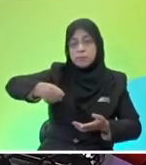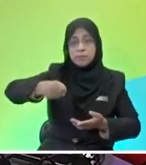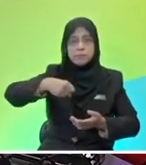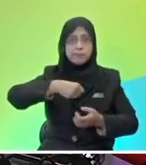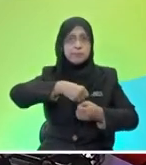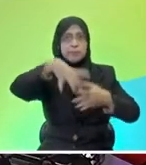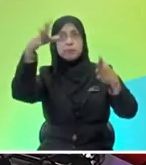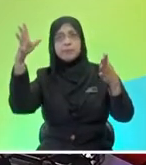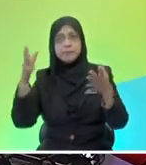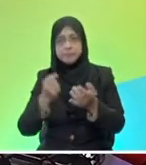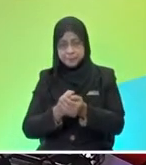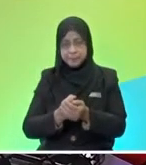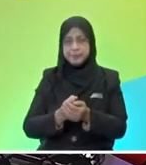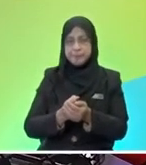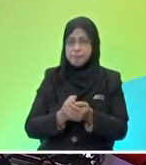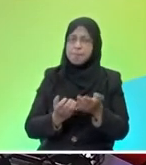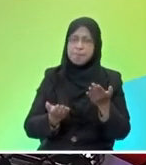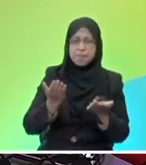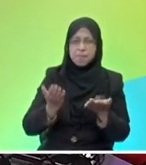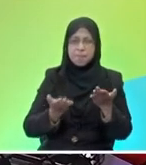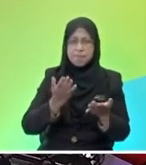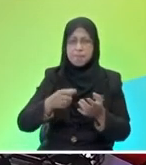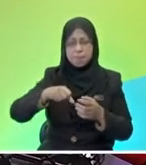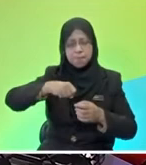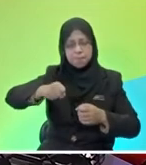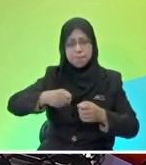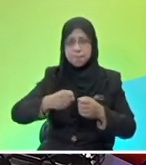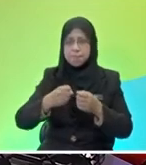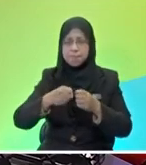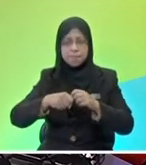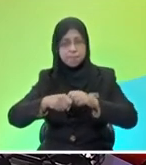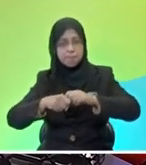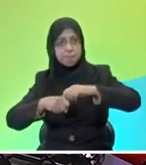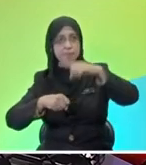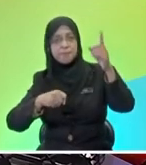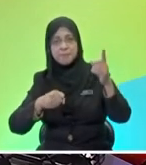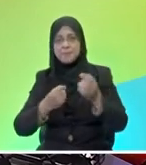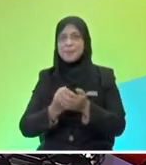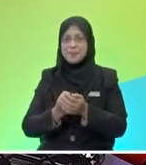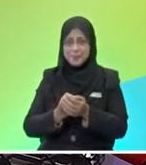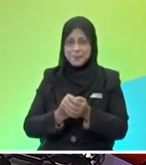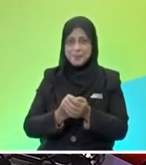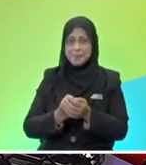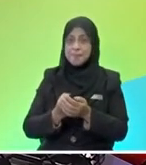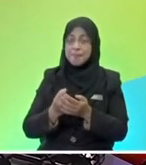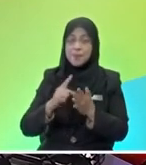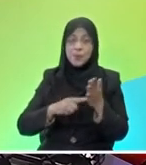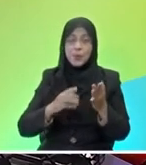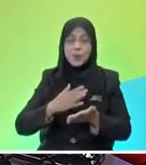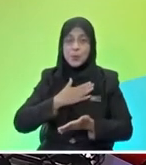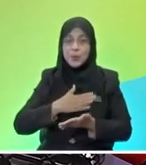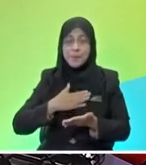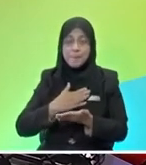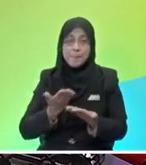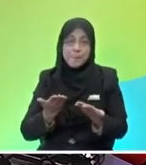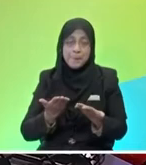there's a possibility yeah so yes so definitely uh it will happen so what to help to prevent such